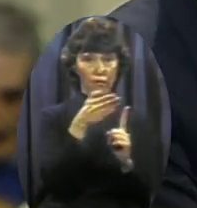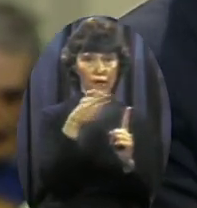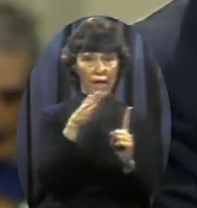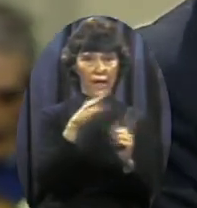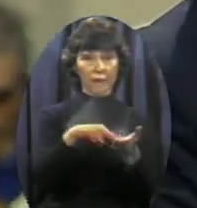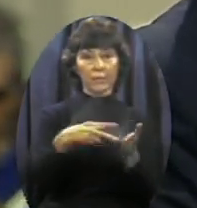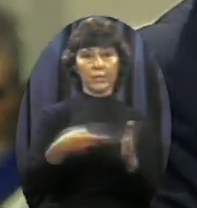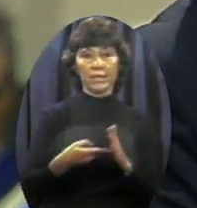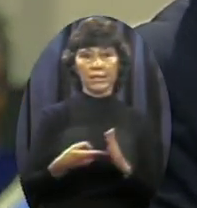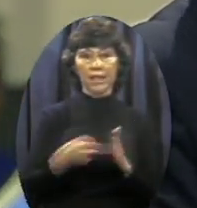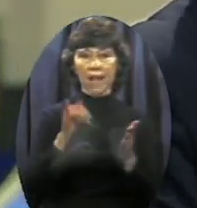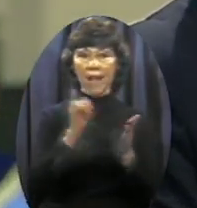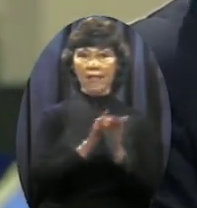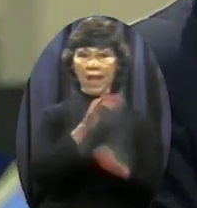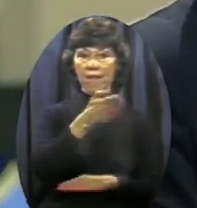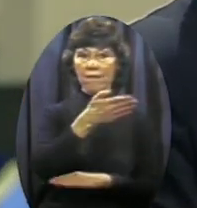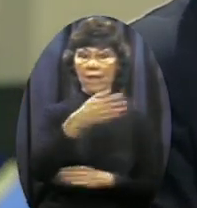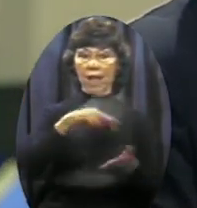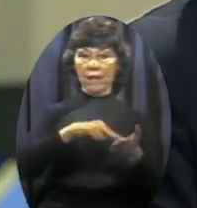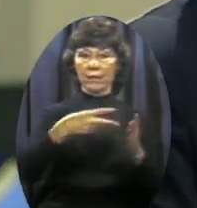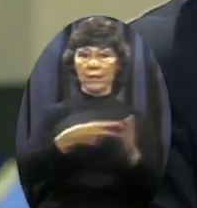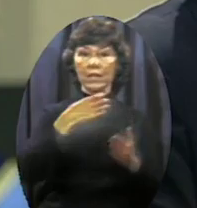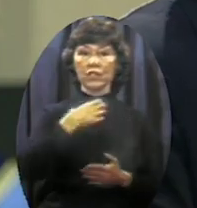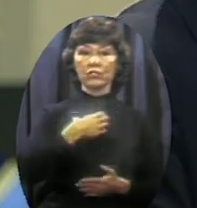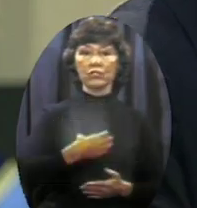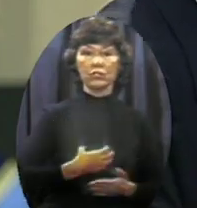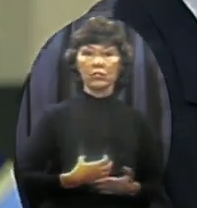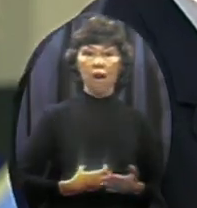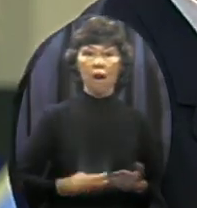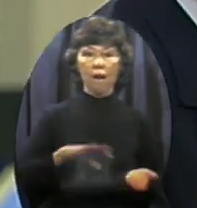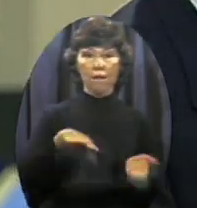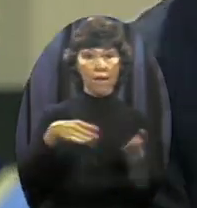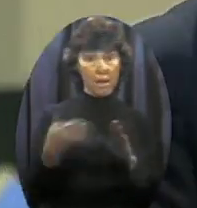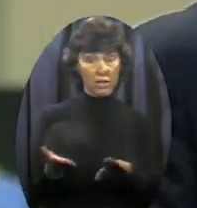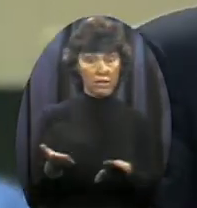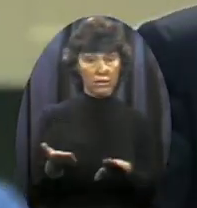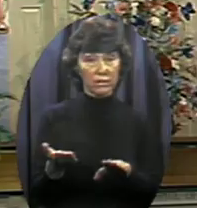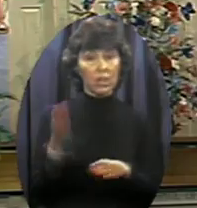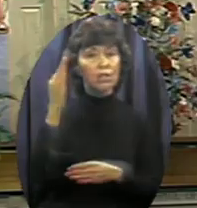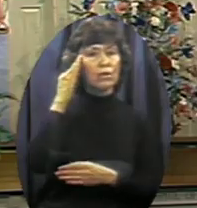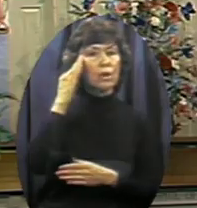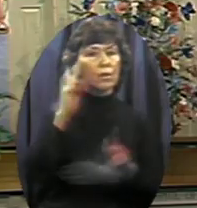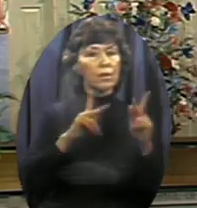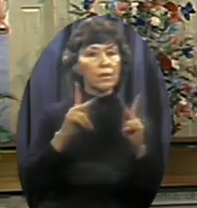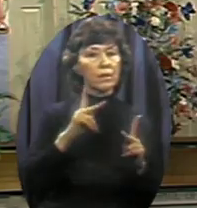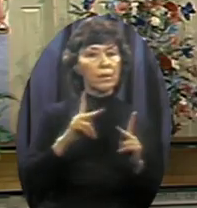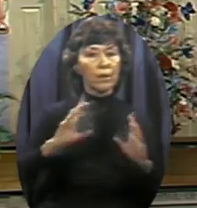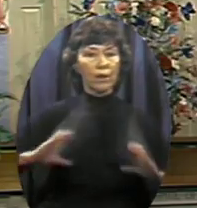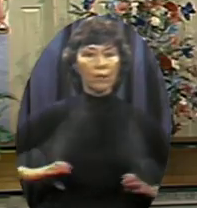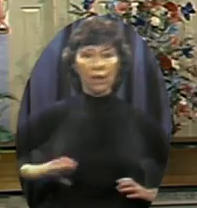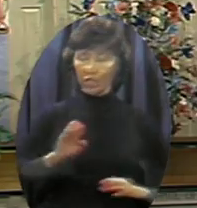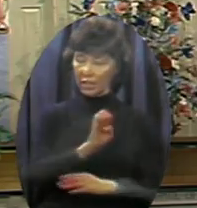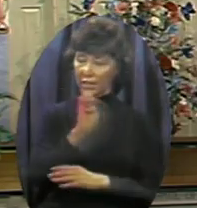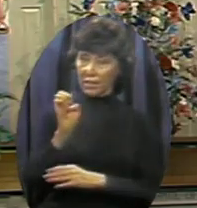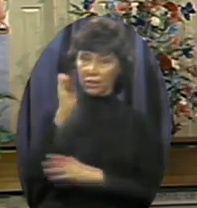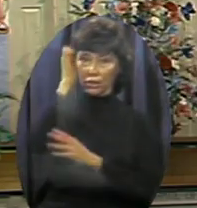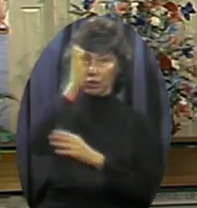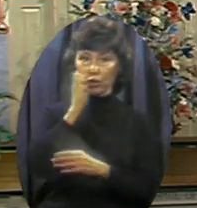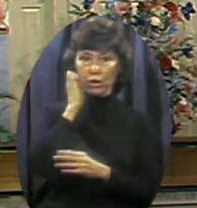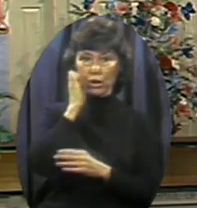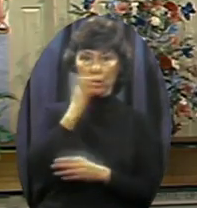And that flag stands for starvation Did you know that the people of Russia And Eastern Europe are starving today?